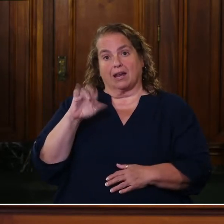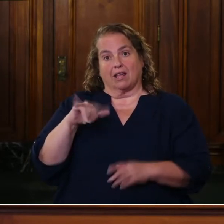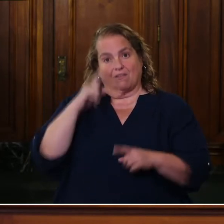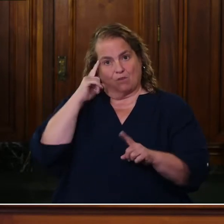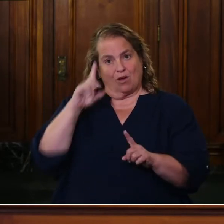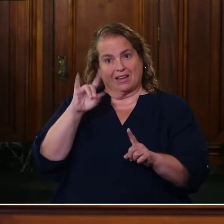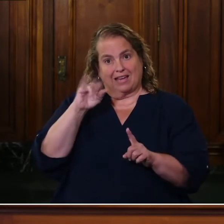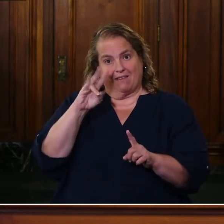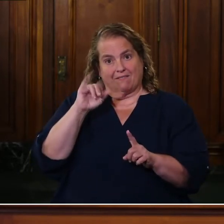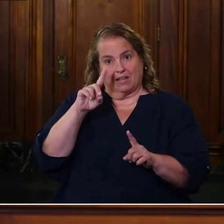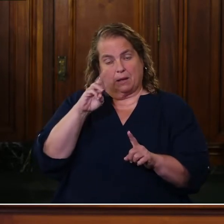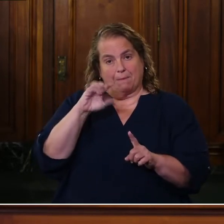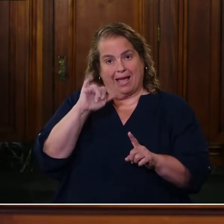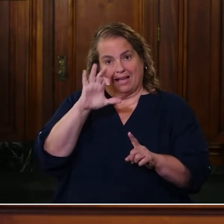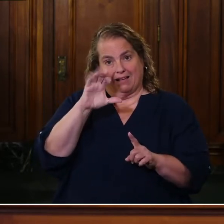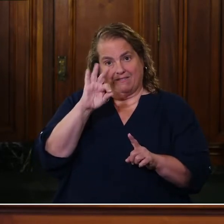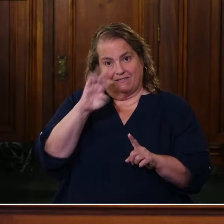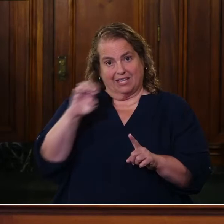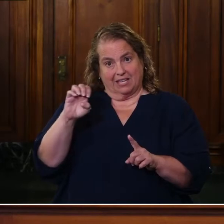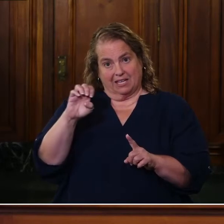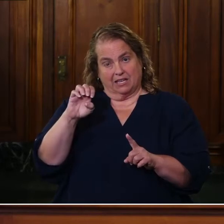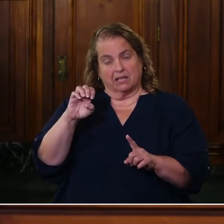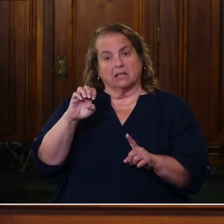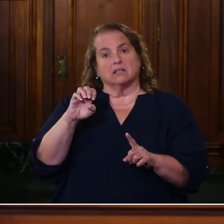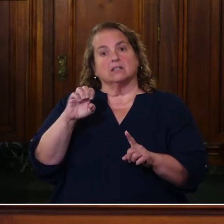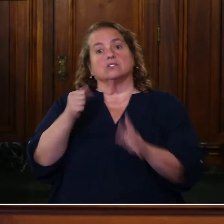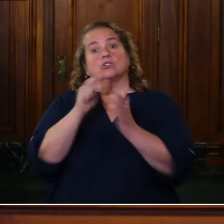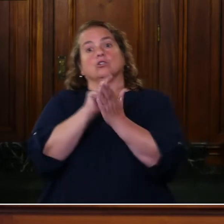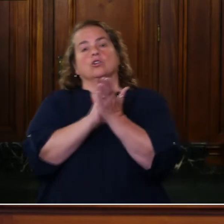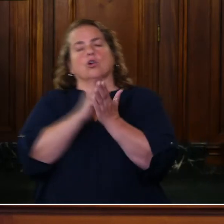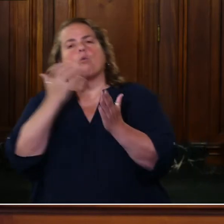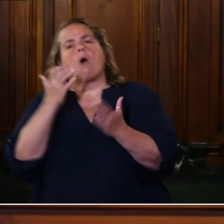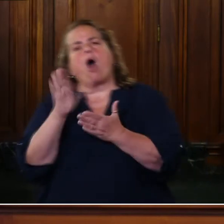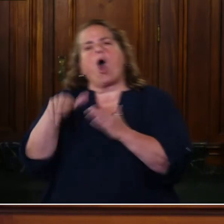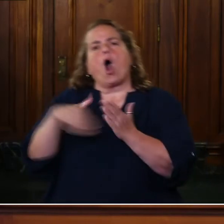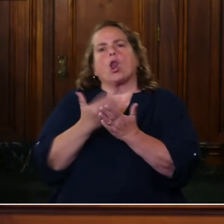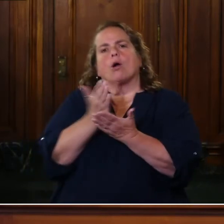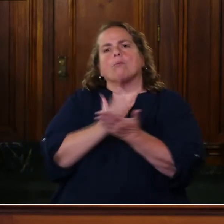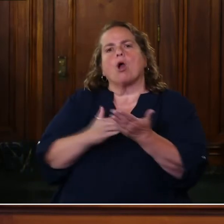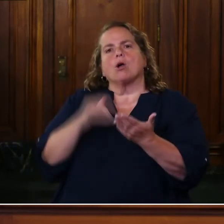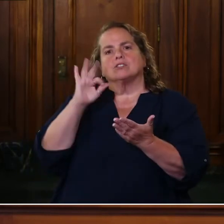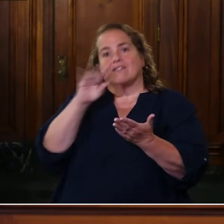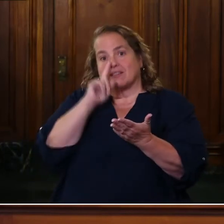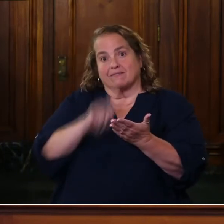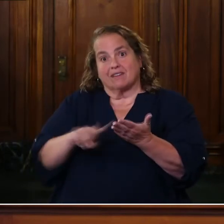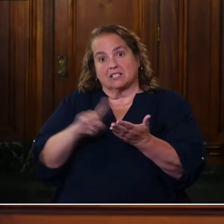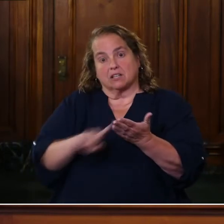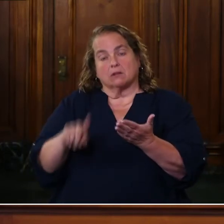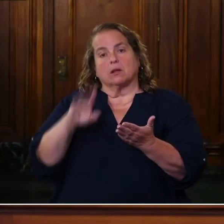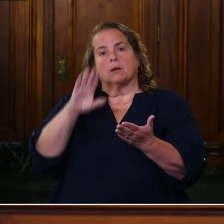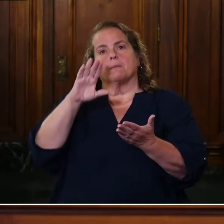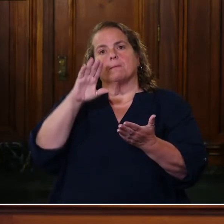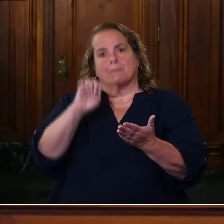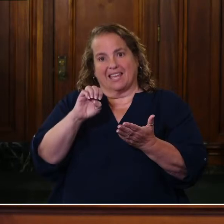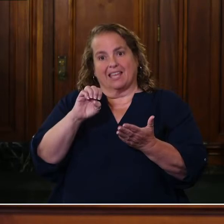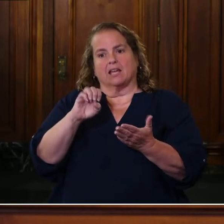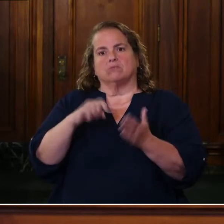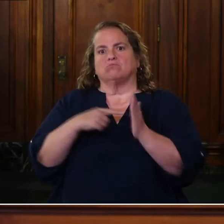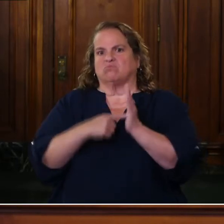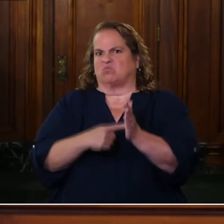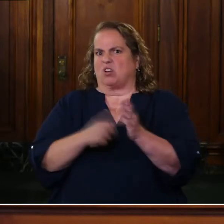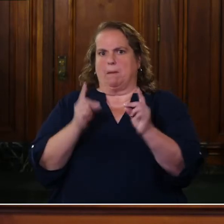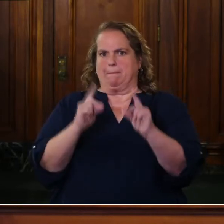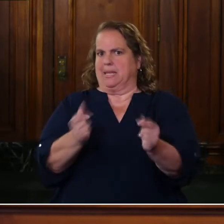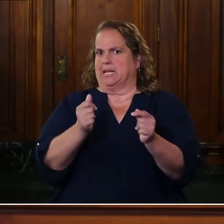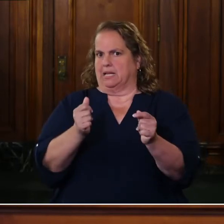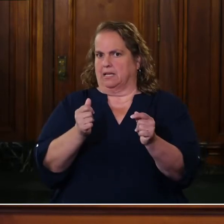investigation into his death become public immediately. Uh, Secretary Barron mentioned that there will be an update on that tomorrow. But is that something that